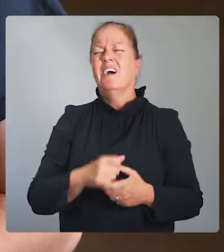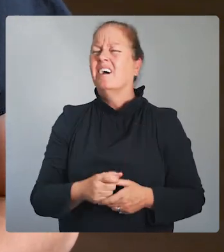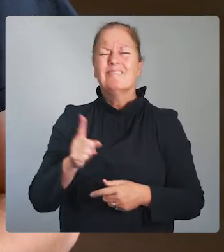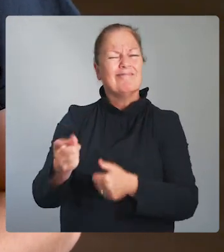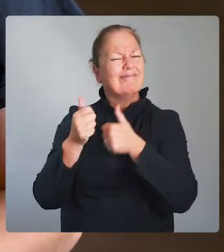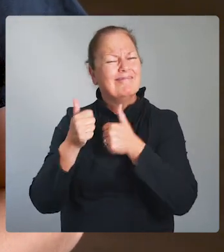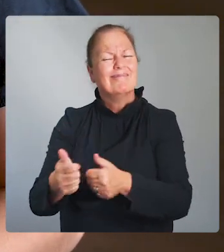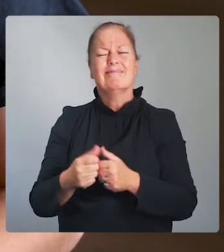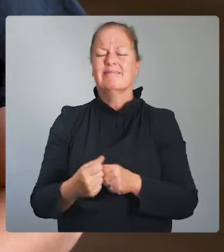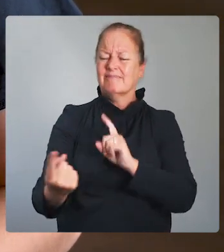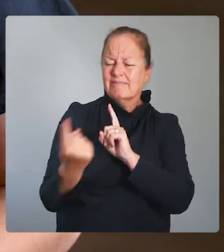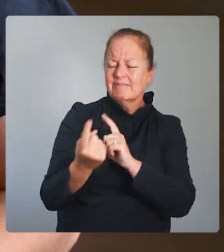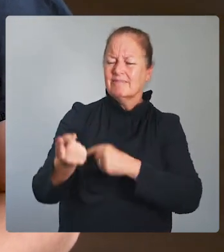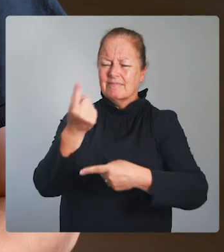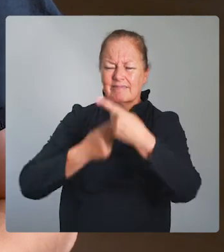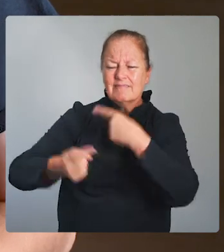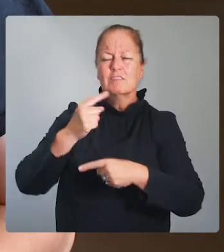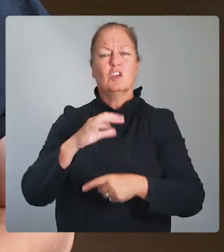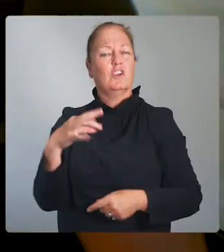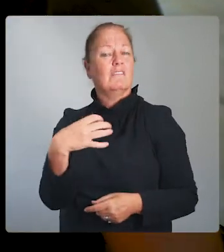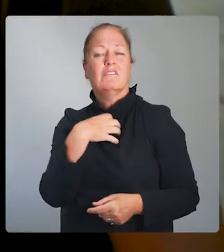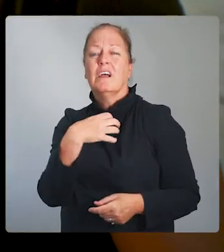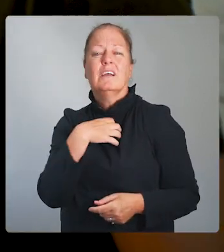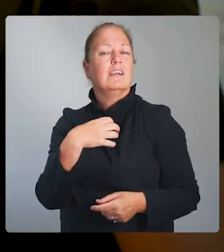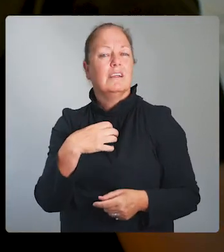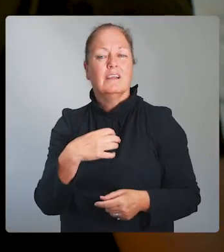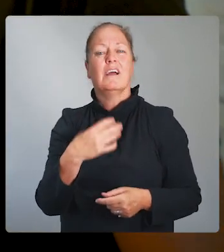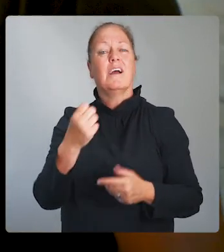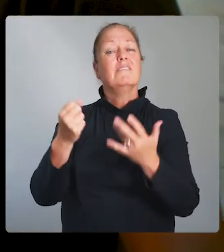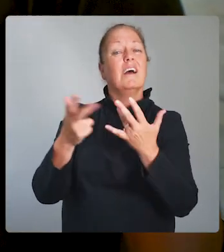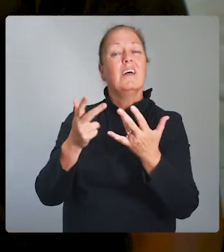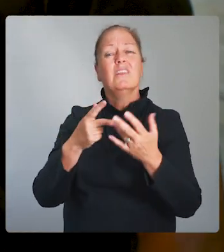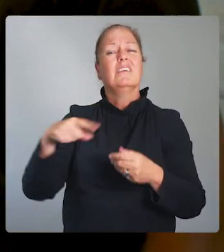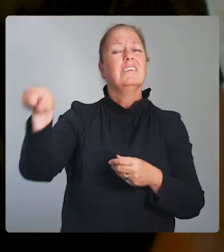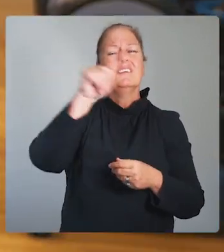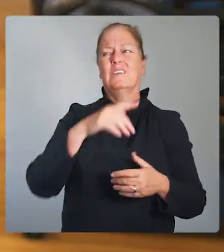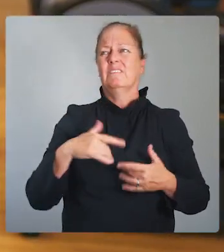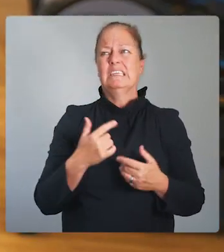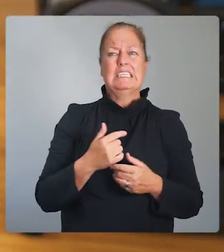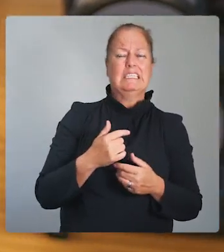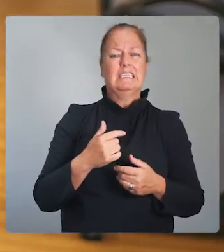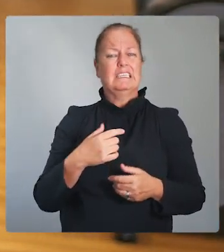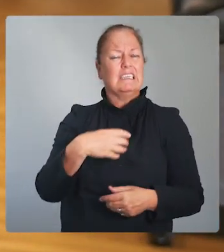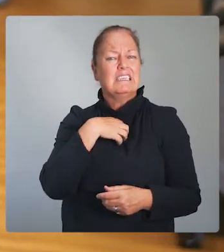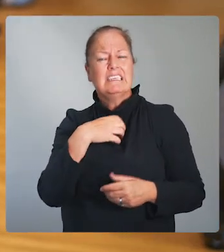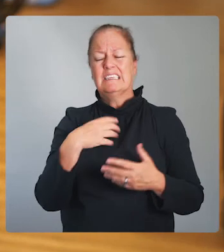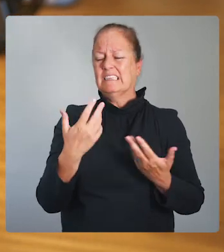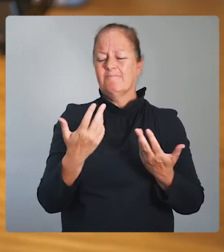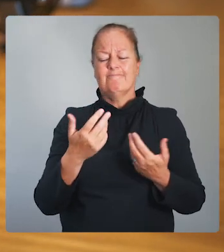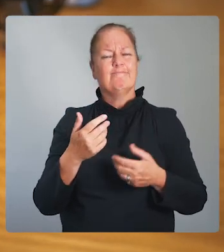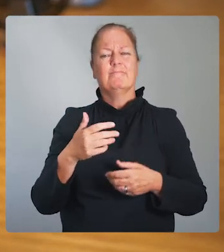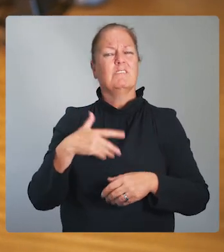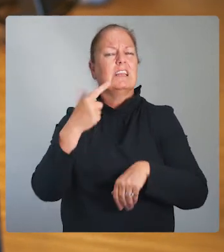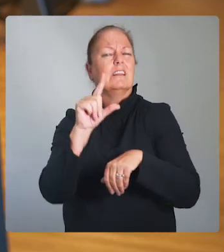non-threatening. In a lot of gyms I've been to, the trainers have been pretty intimidating, both in size and attitude.